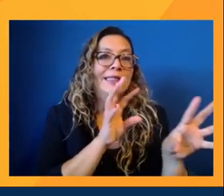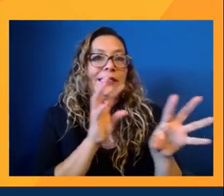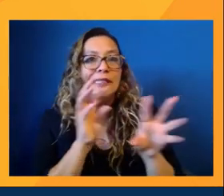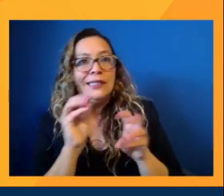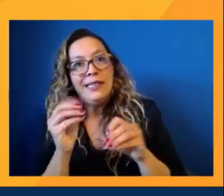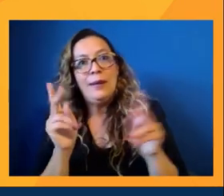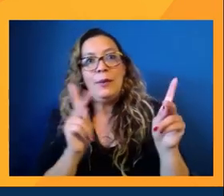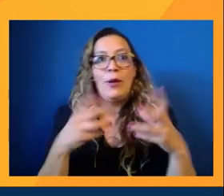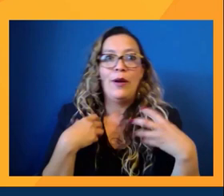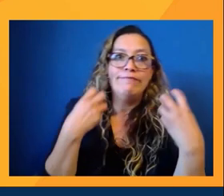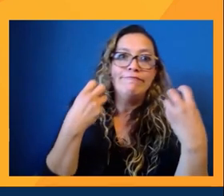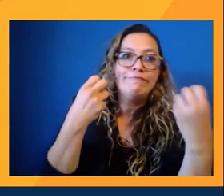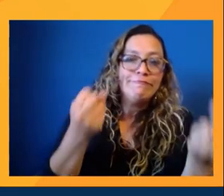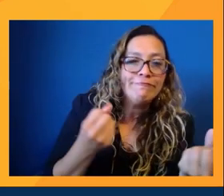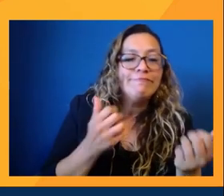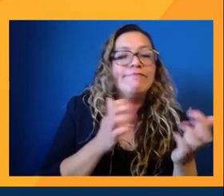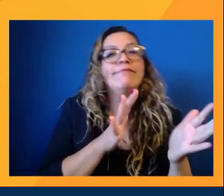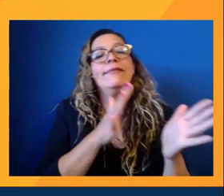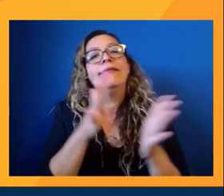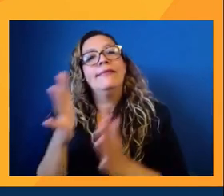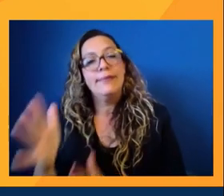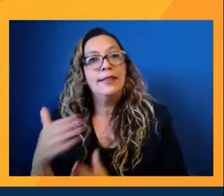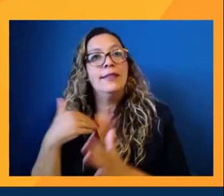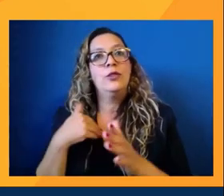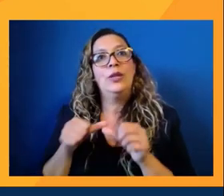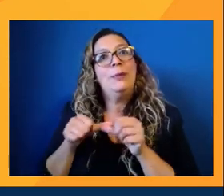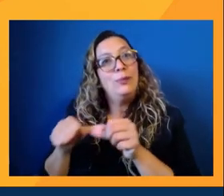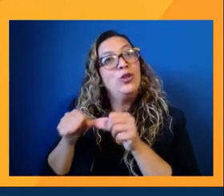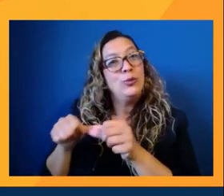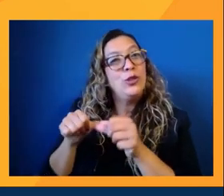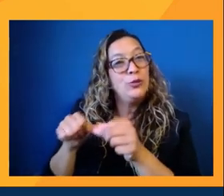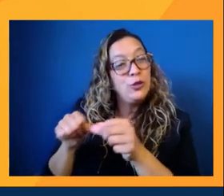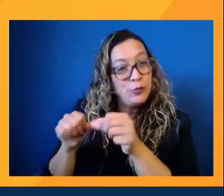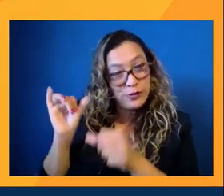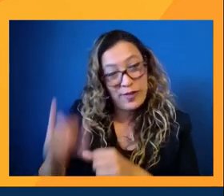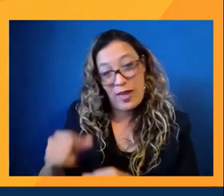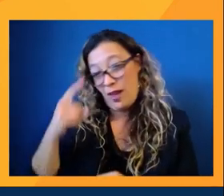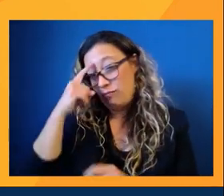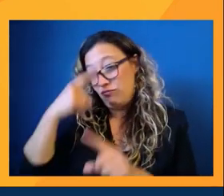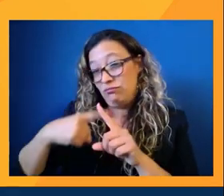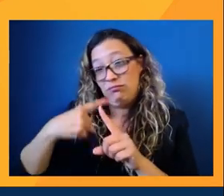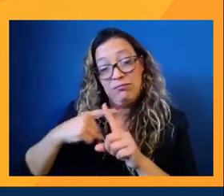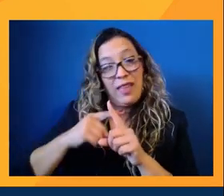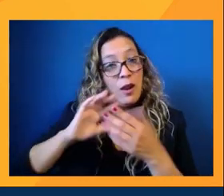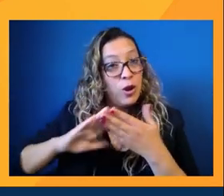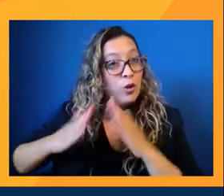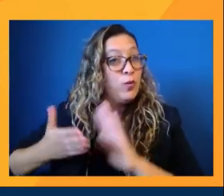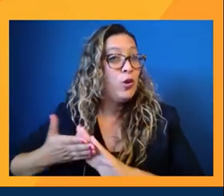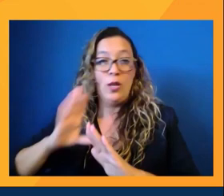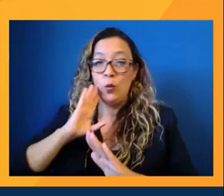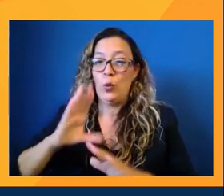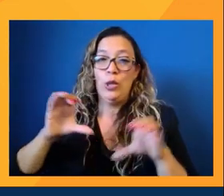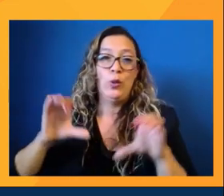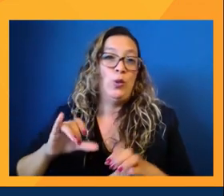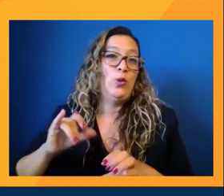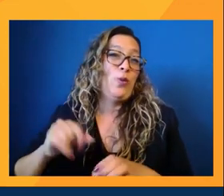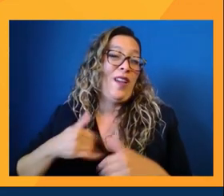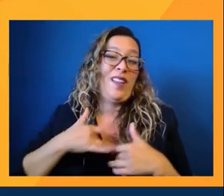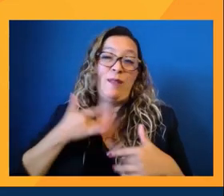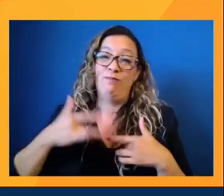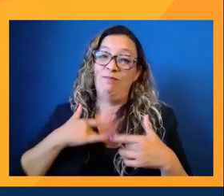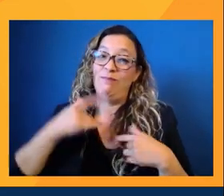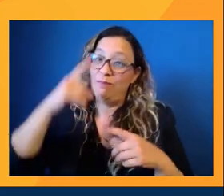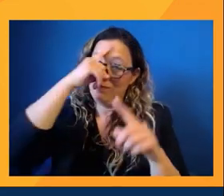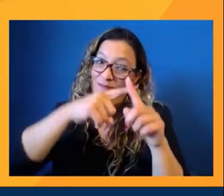pushing forward for that. And I have really, you know, high hopes that our community will, will do that. And so I'm, I'm,